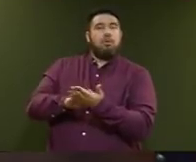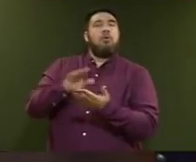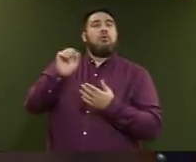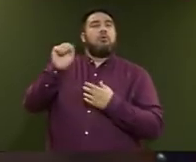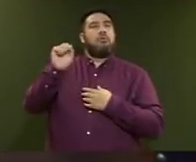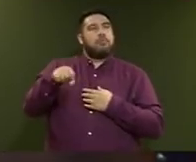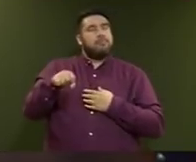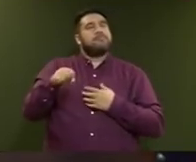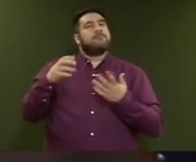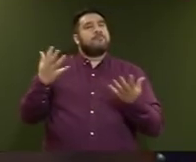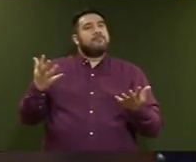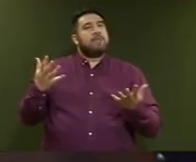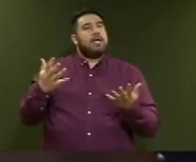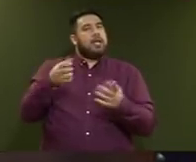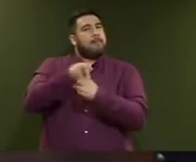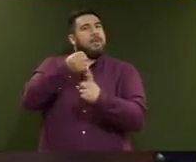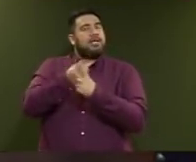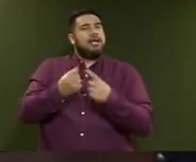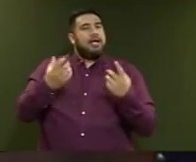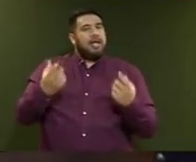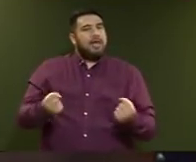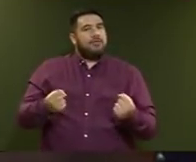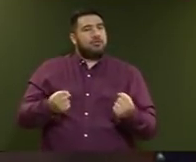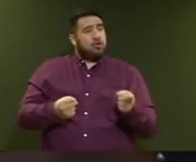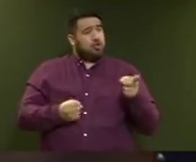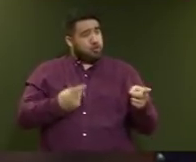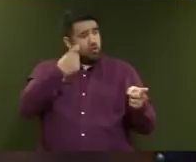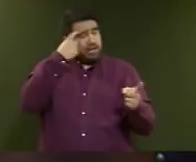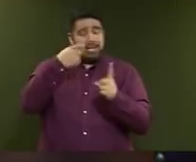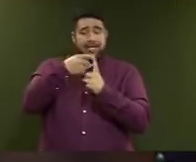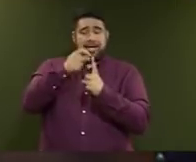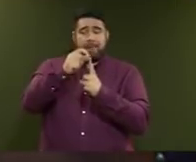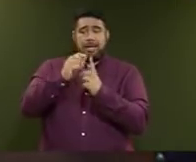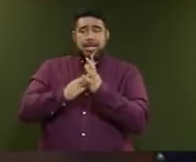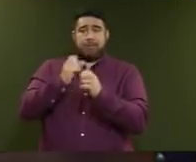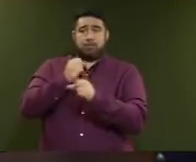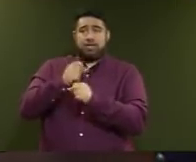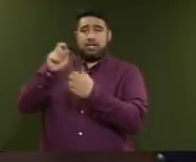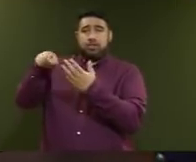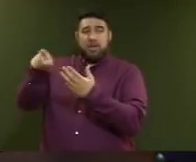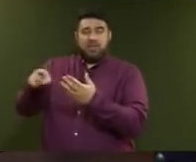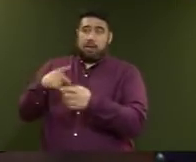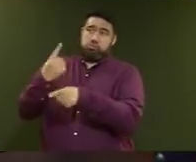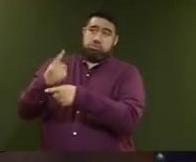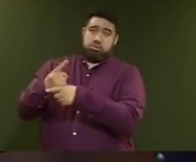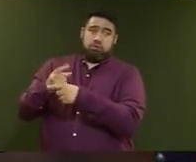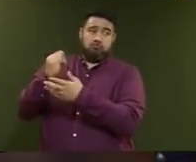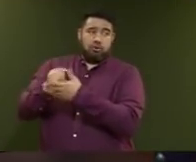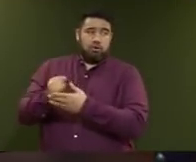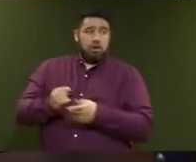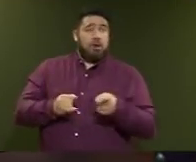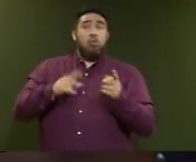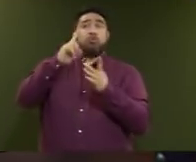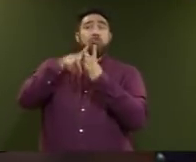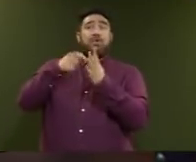an impact. So if the member thinks the KPMG survey is babble, does he think that what John Keir said was babble as well?